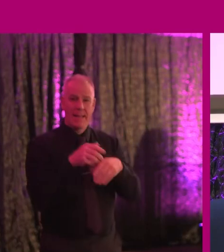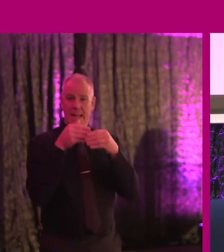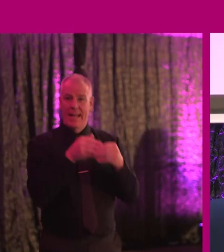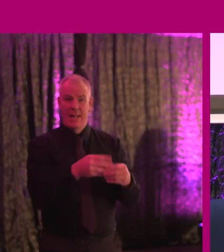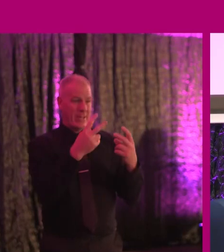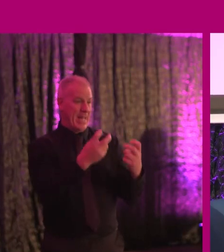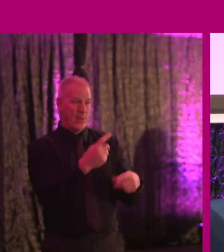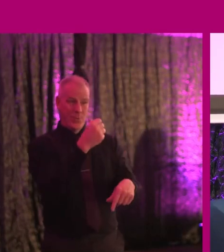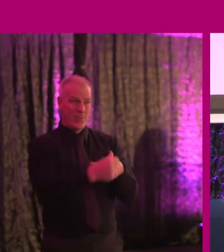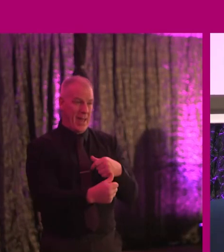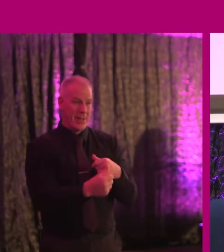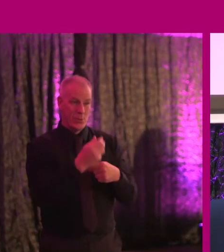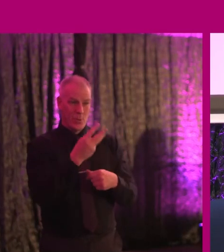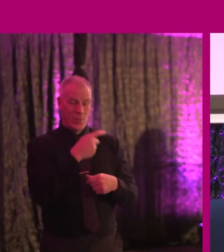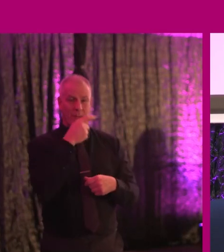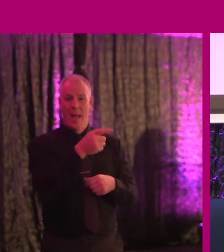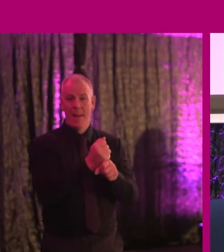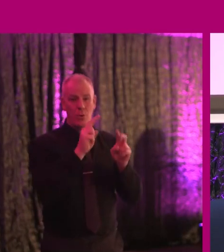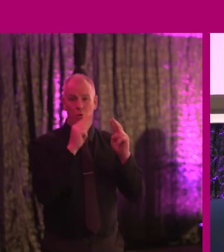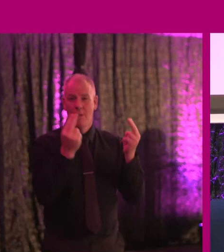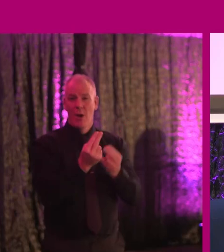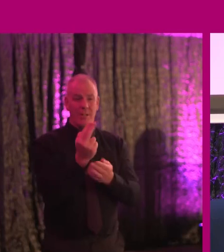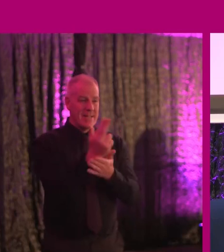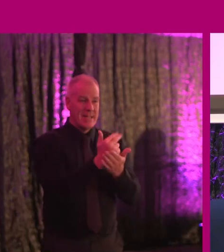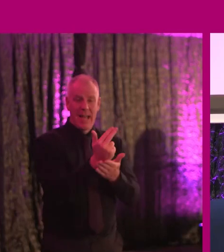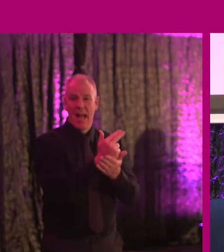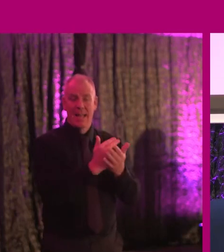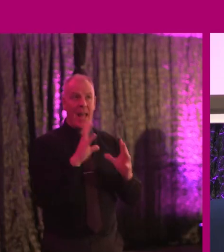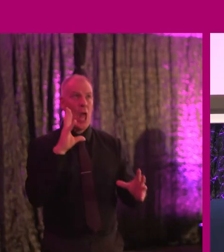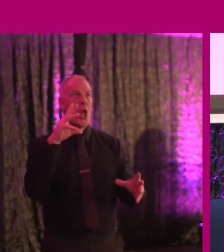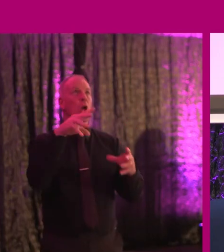our room today. Just want to say that around universal design and inclusive everything.